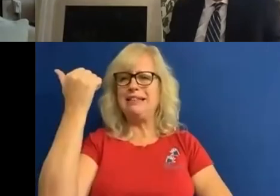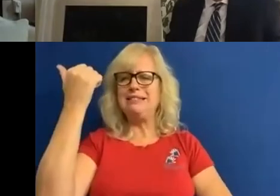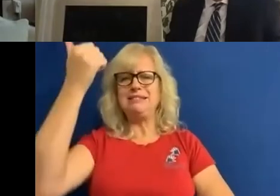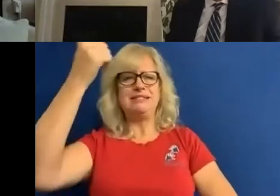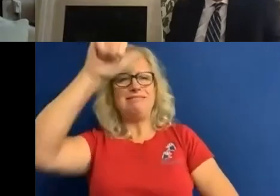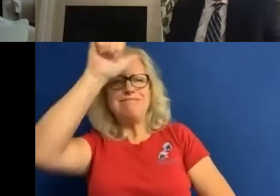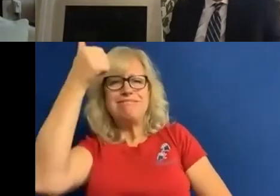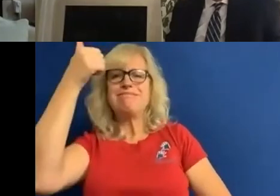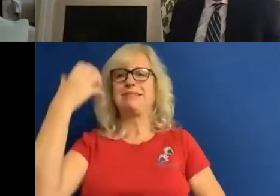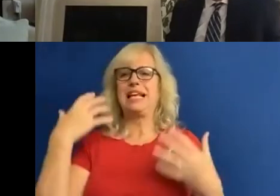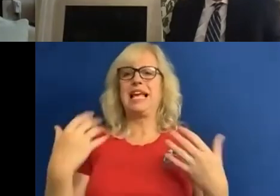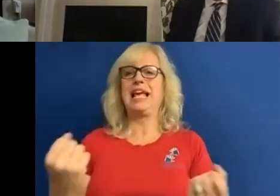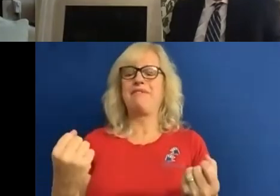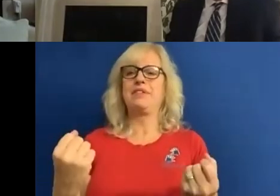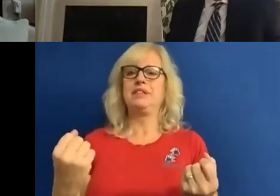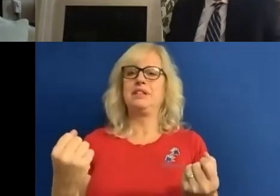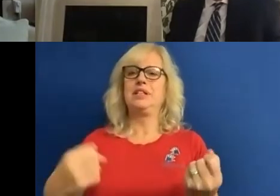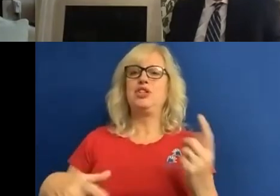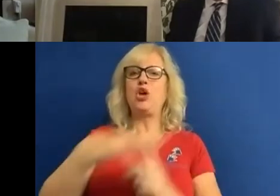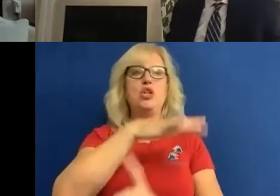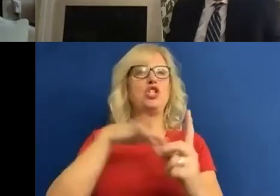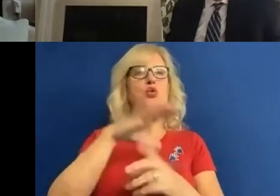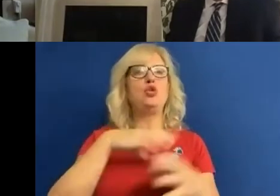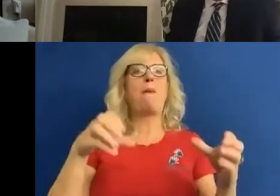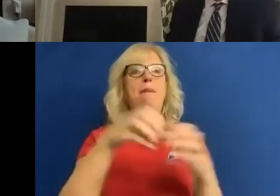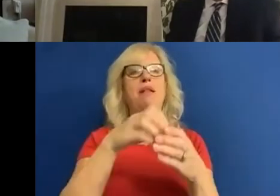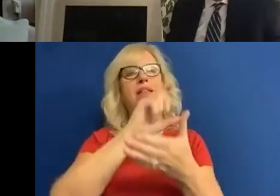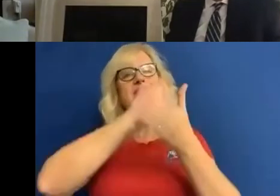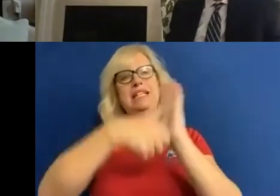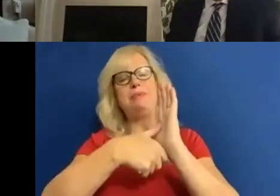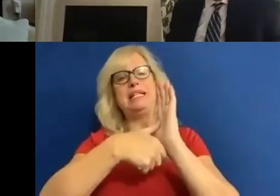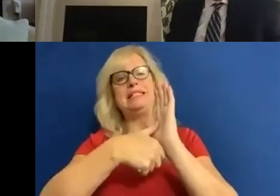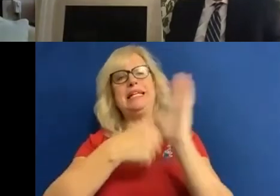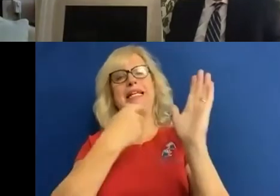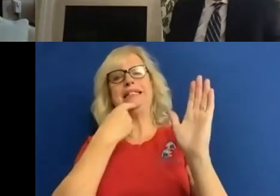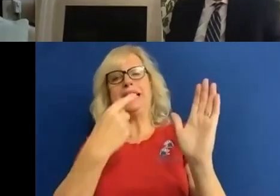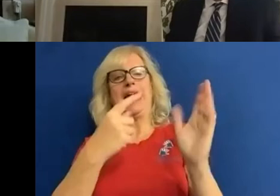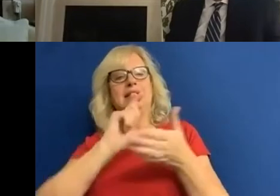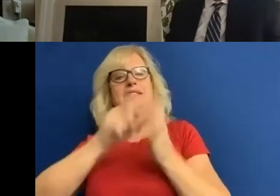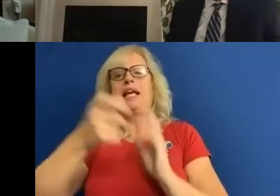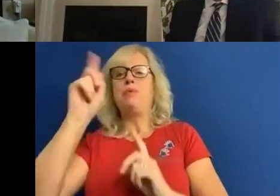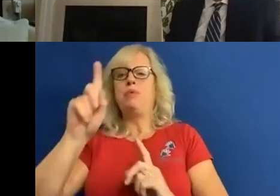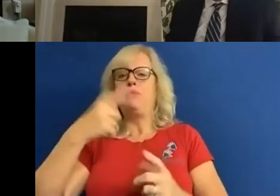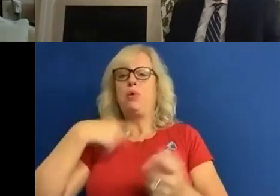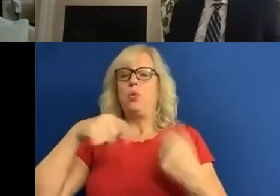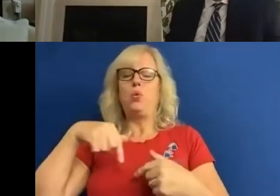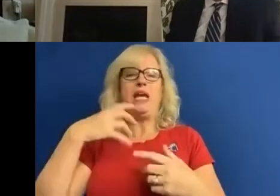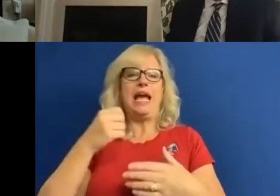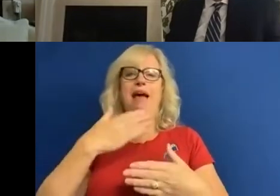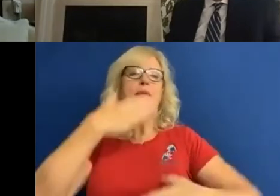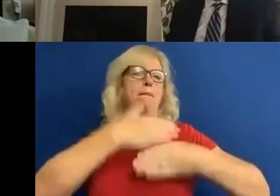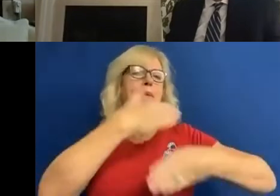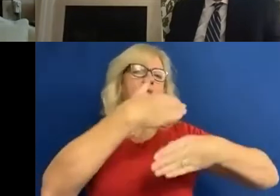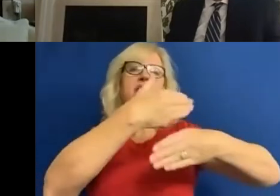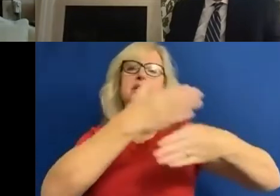whole social model of disability tells us that as disabled people, we face barriers all the time that other people